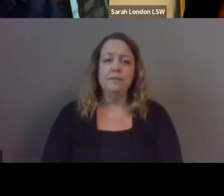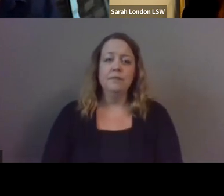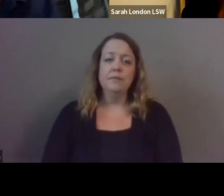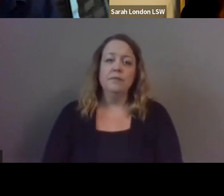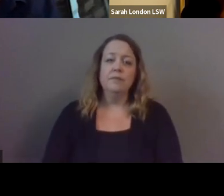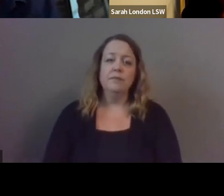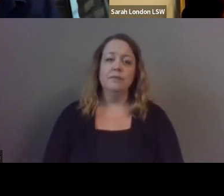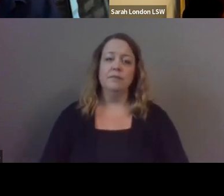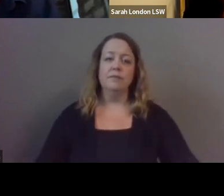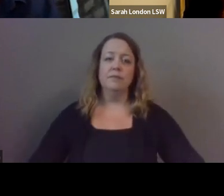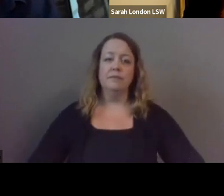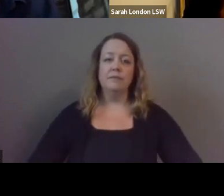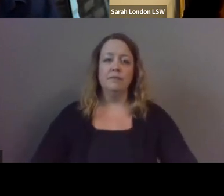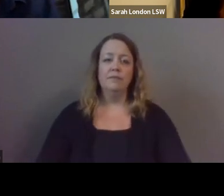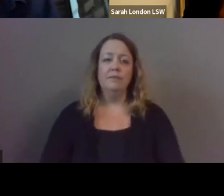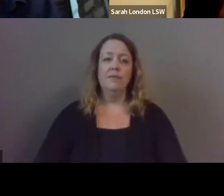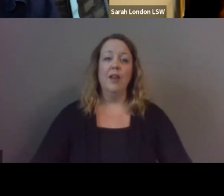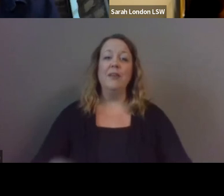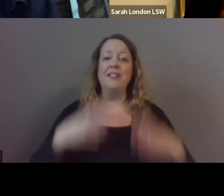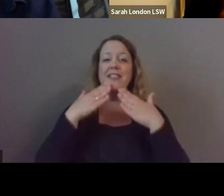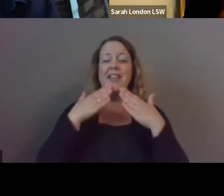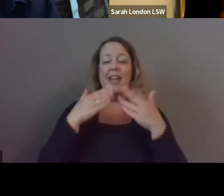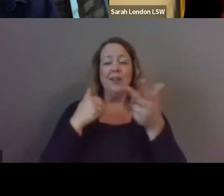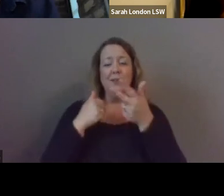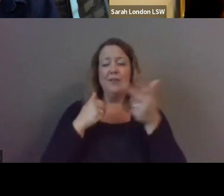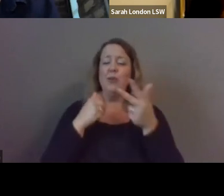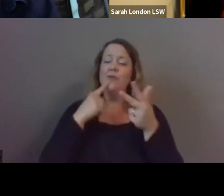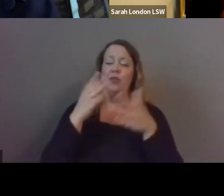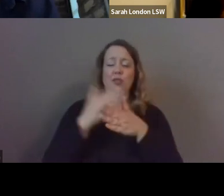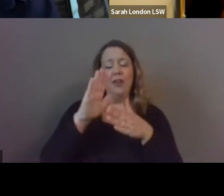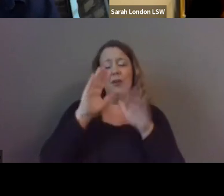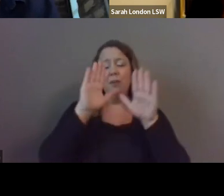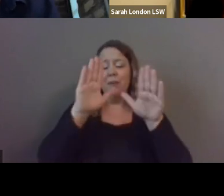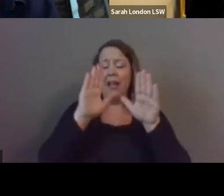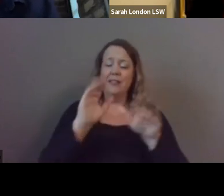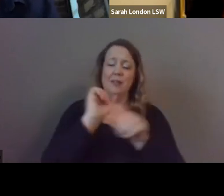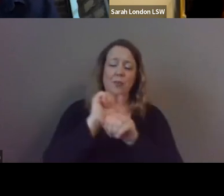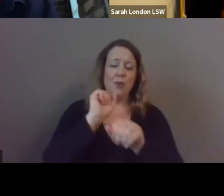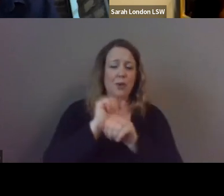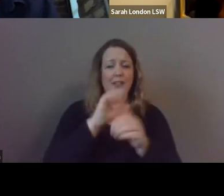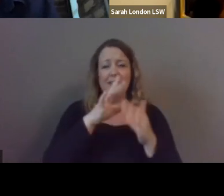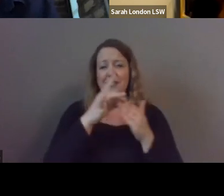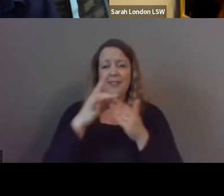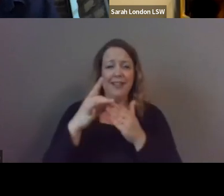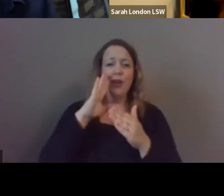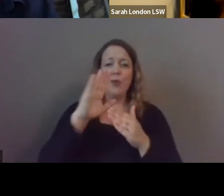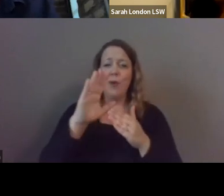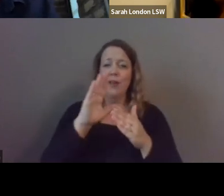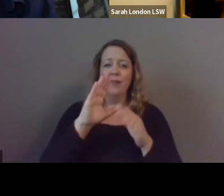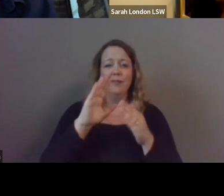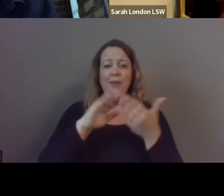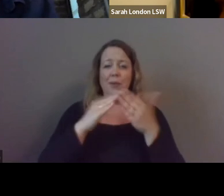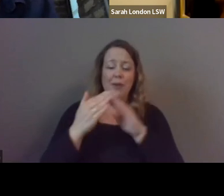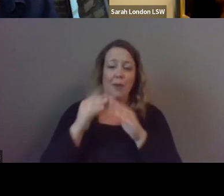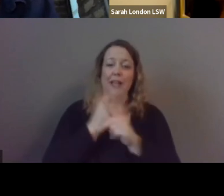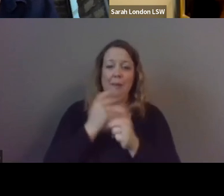for being here today for sharing the incredible work that you're leading in your communities um we're going to keep this thing going but uh we'll make sure that folks